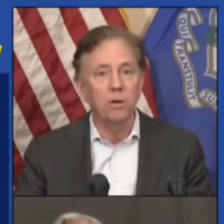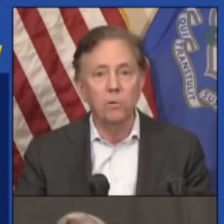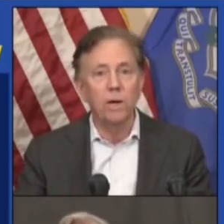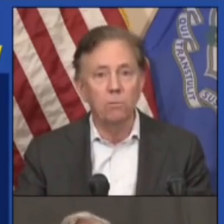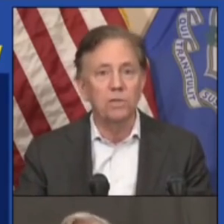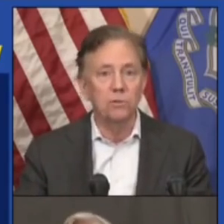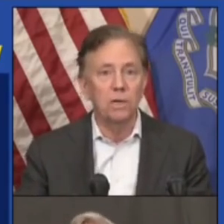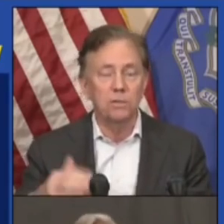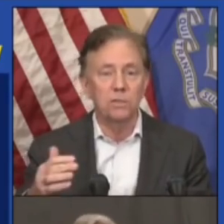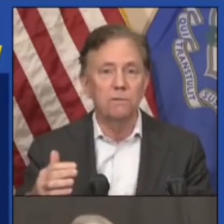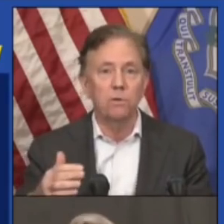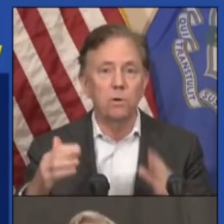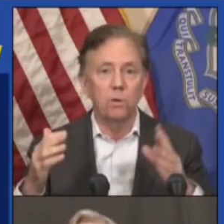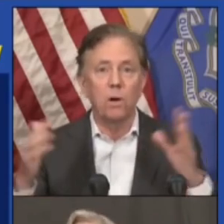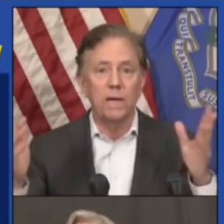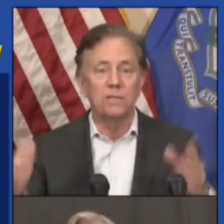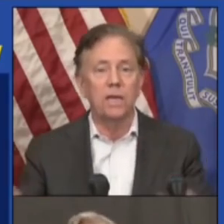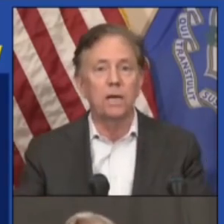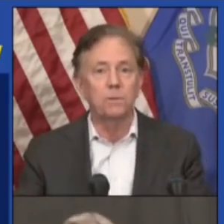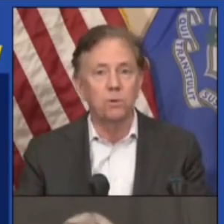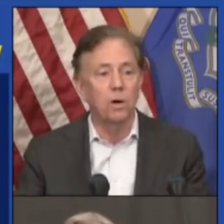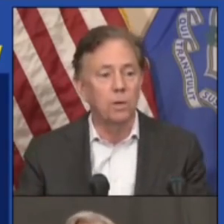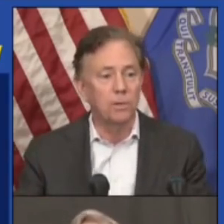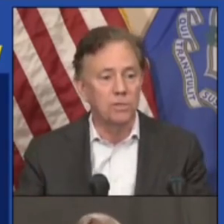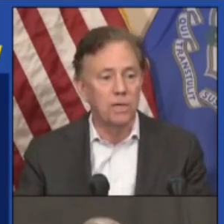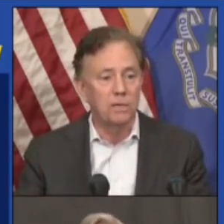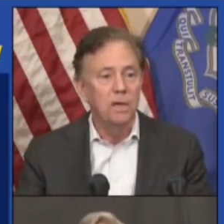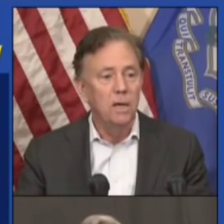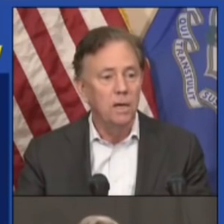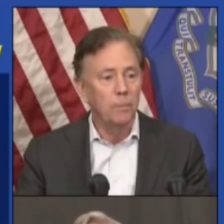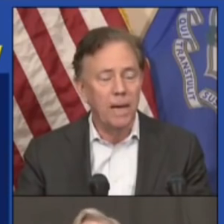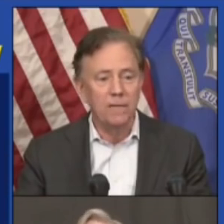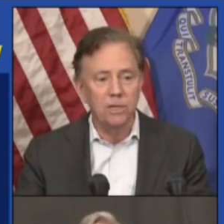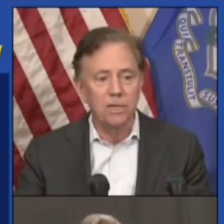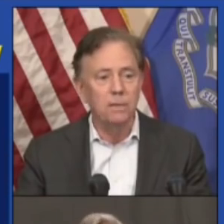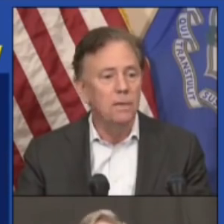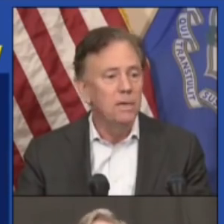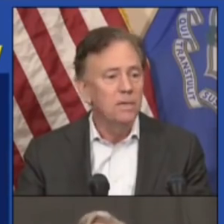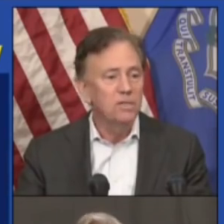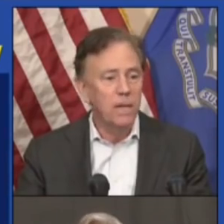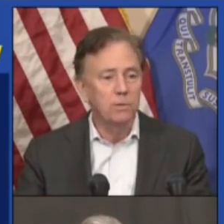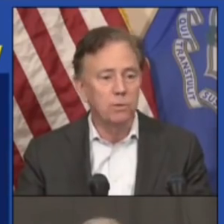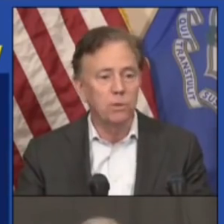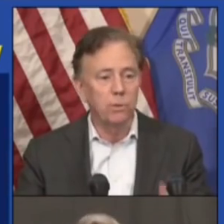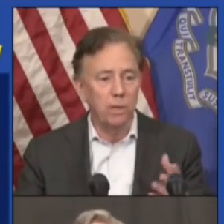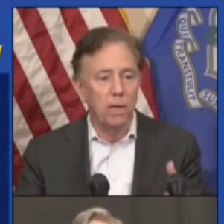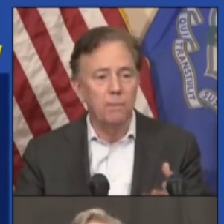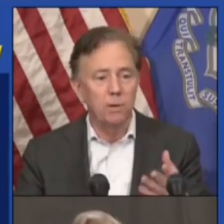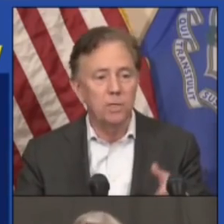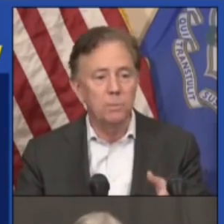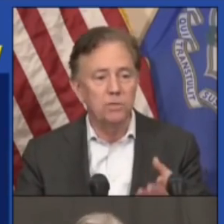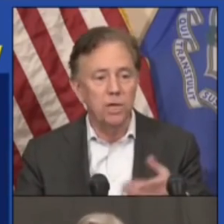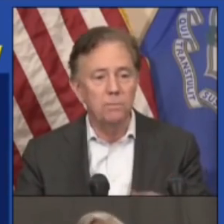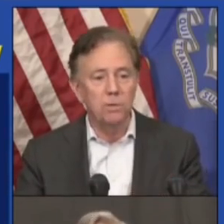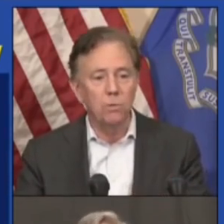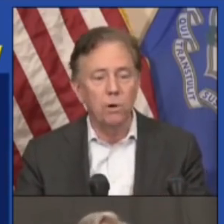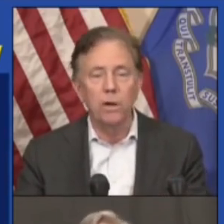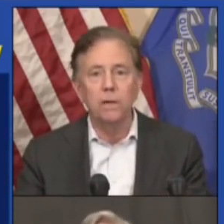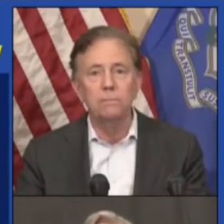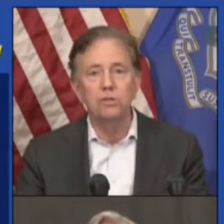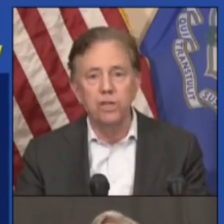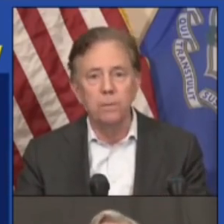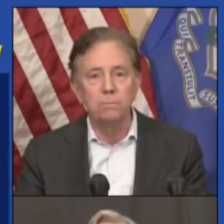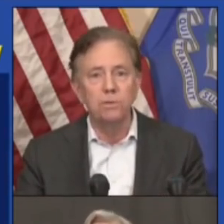pub and our other great restaurants have earned the right to get up to 100 percent capacity. Same as we're doing with libraries, museums,